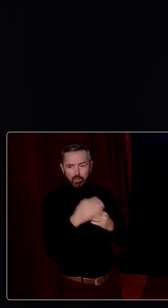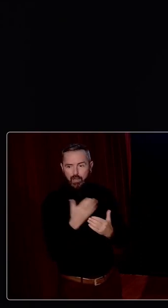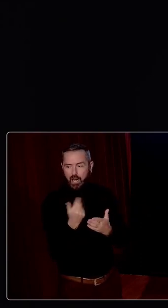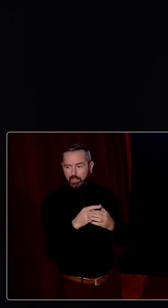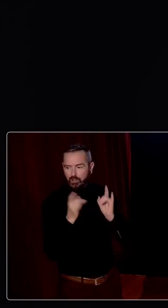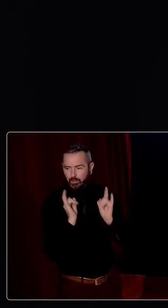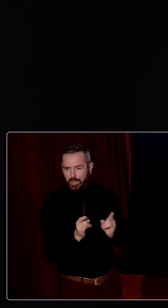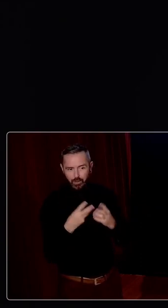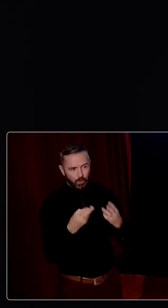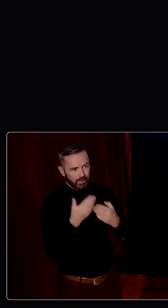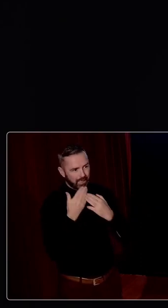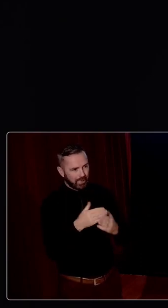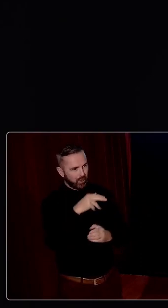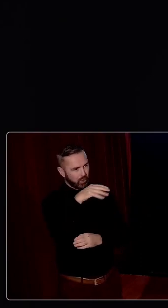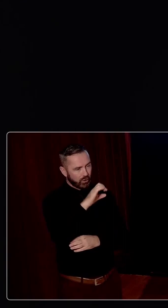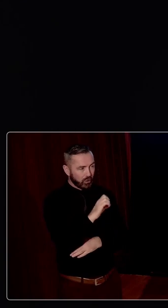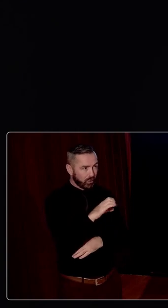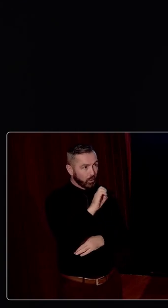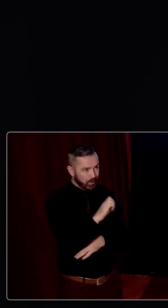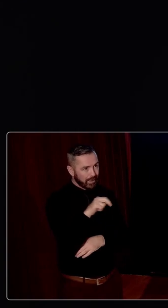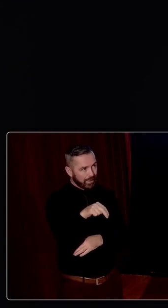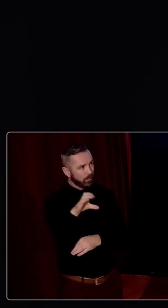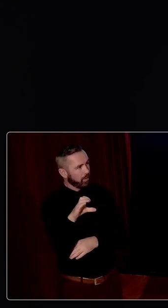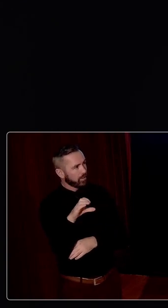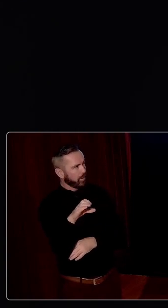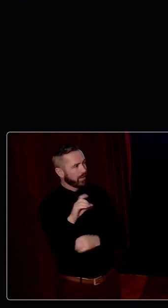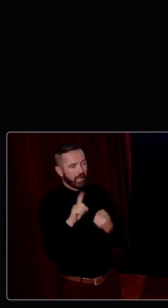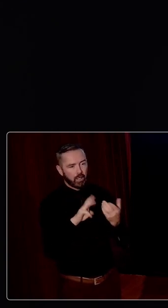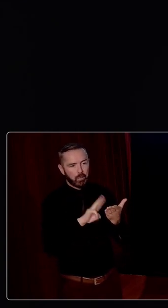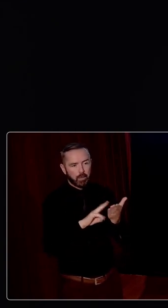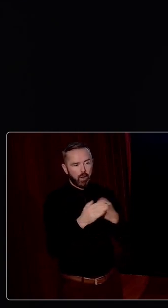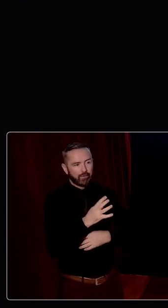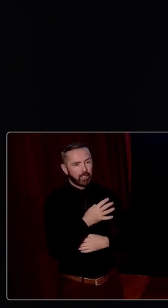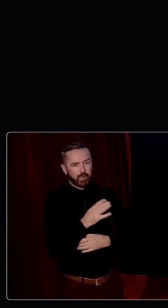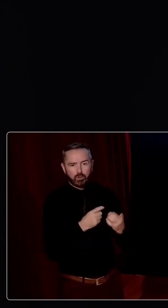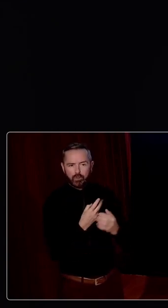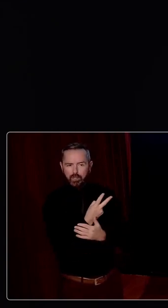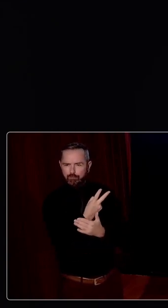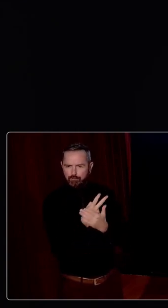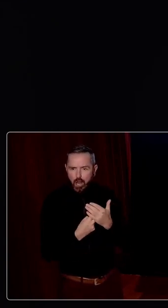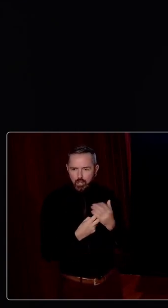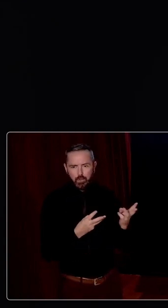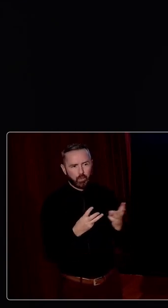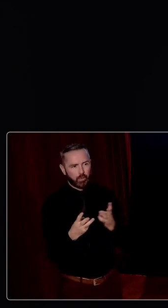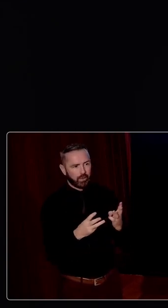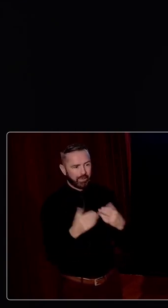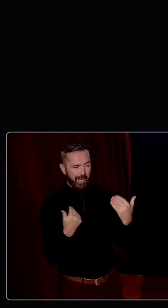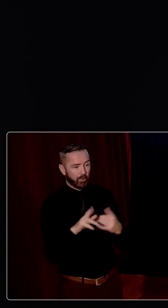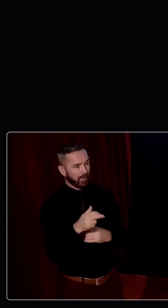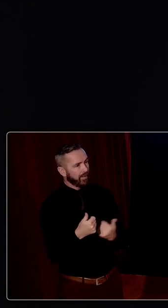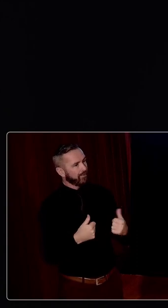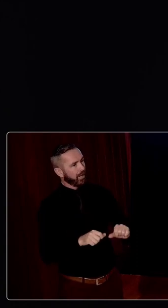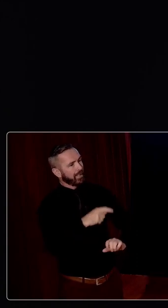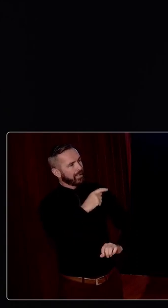Humanities I want to thank Professor Regina Culleton, our new college principal, who is also a member of our committee and did invaluable work and I suppose now I can